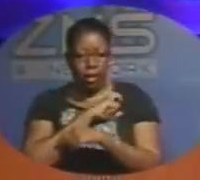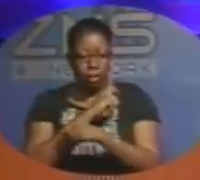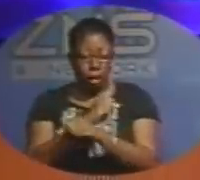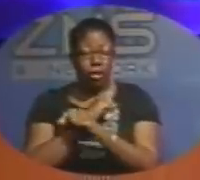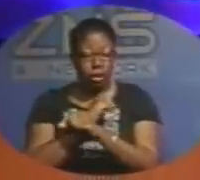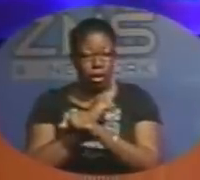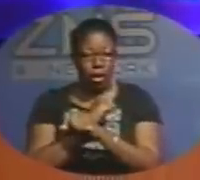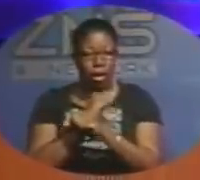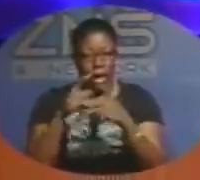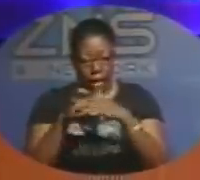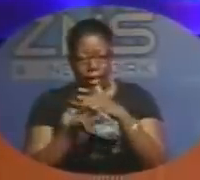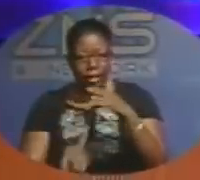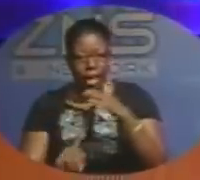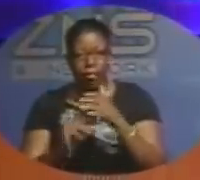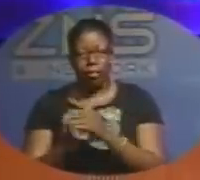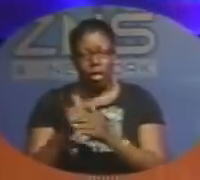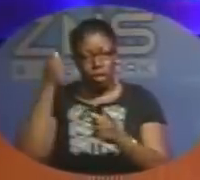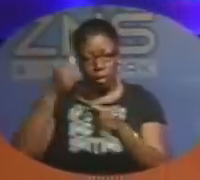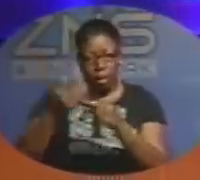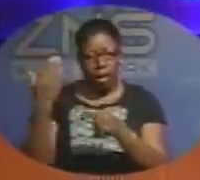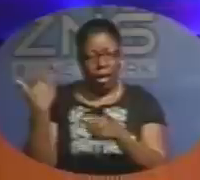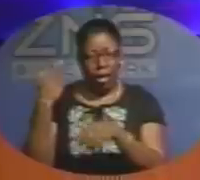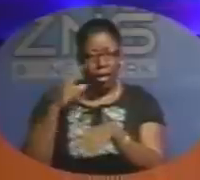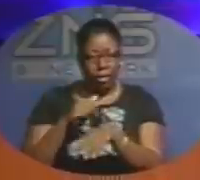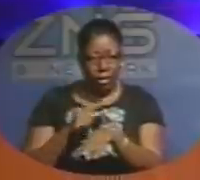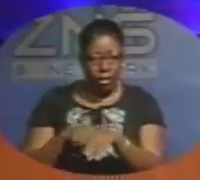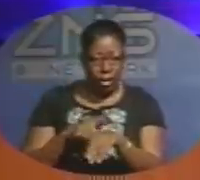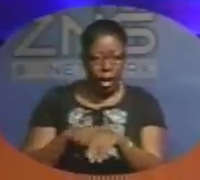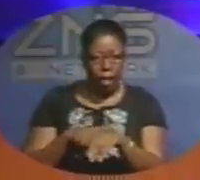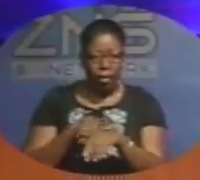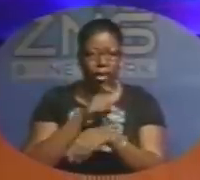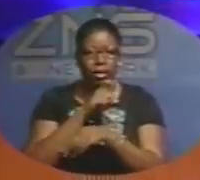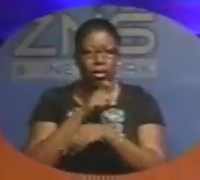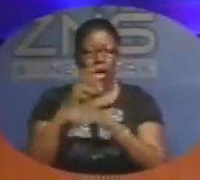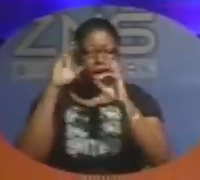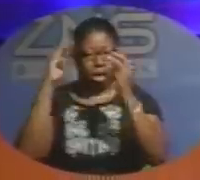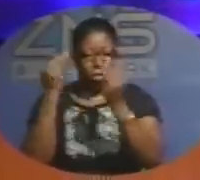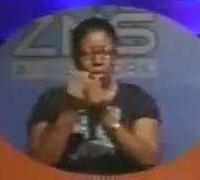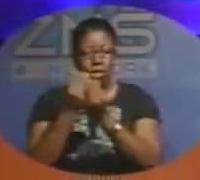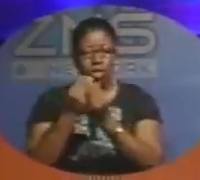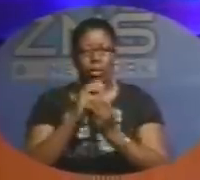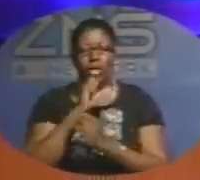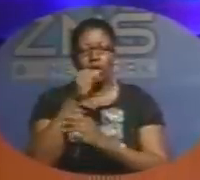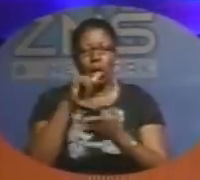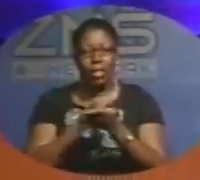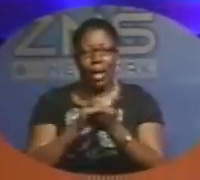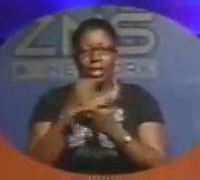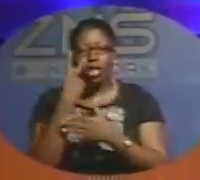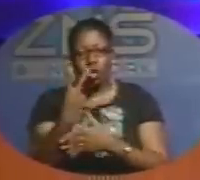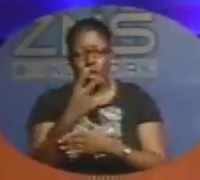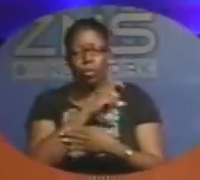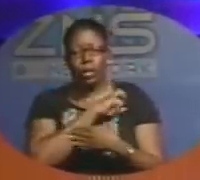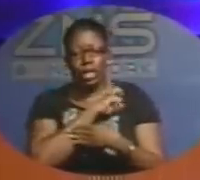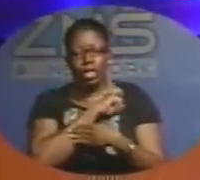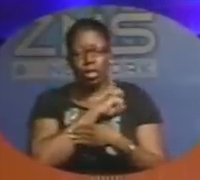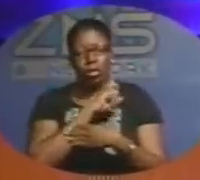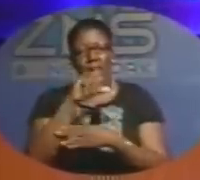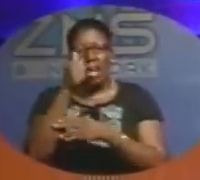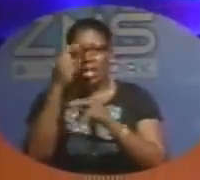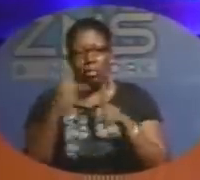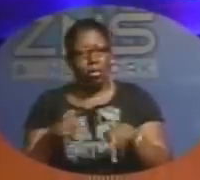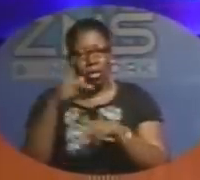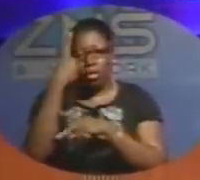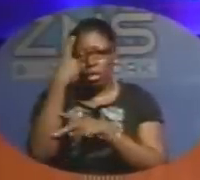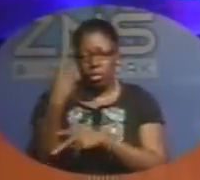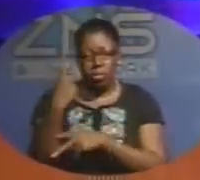last escape, the Commissioner made it a point to ensure that at least two officers regarding any suspect or any person in